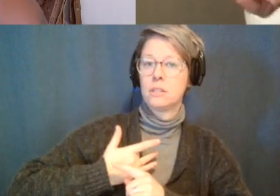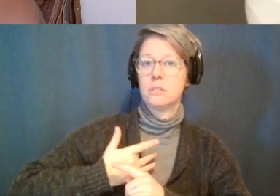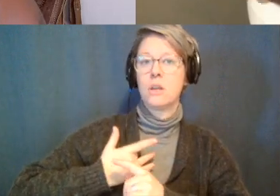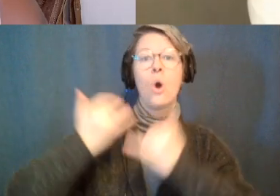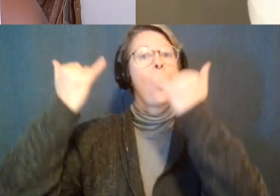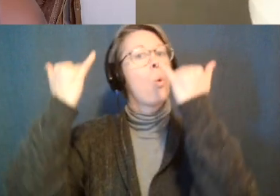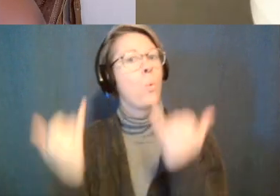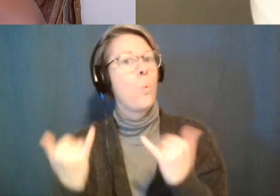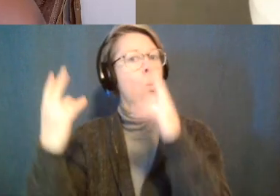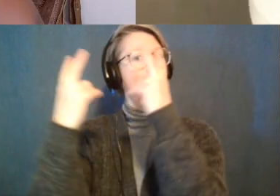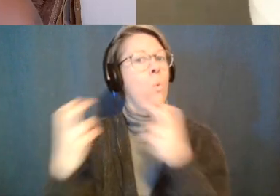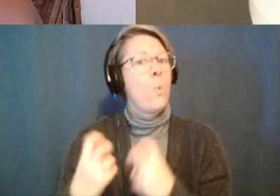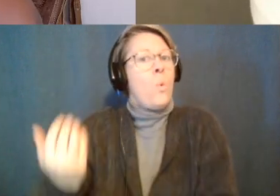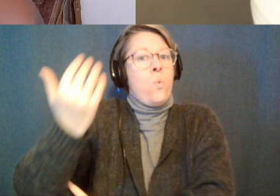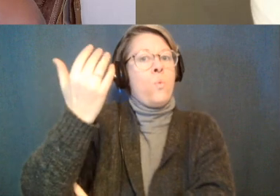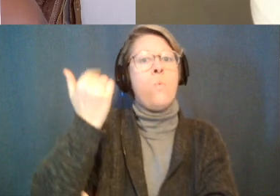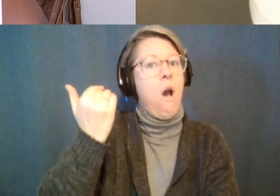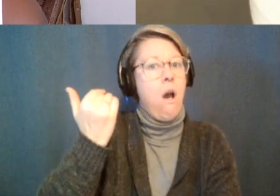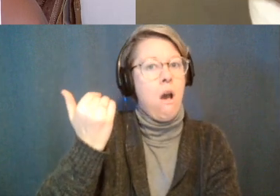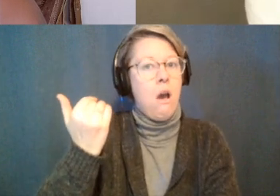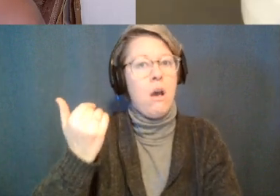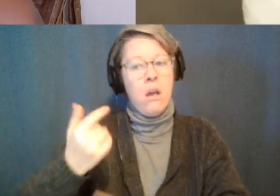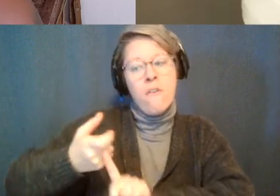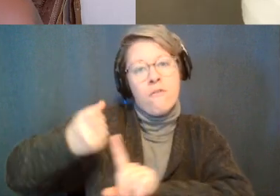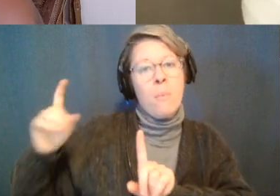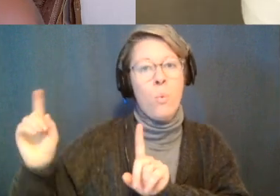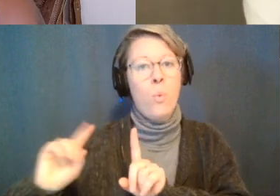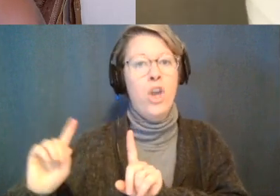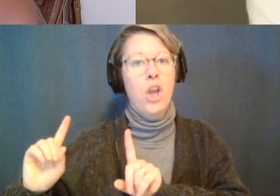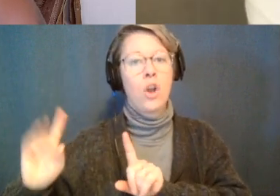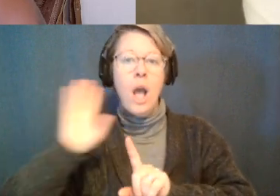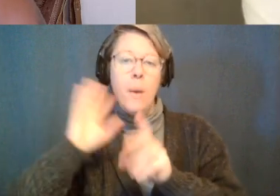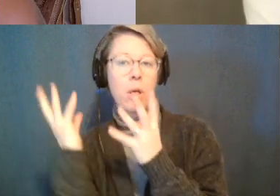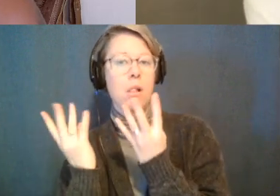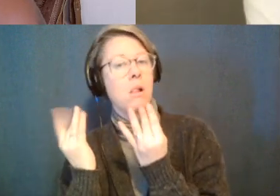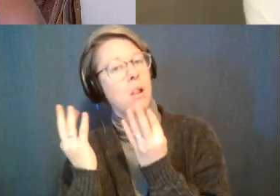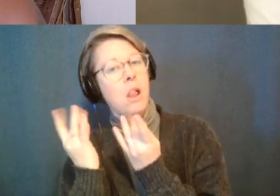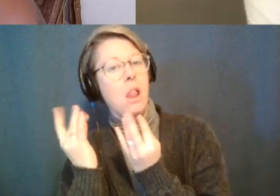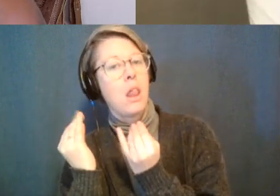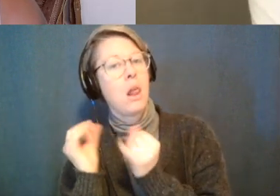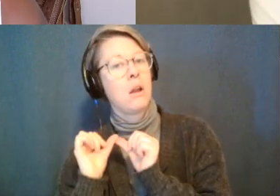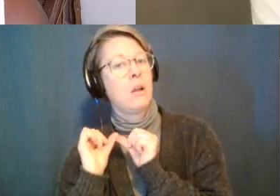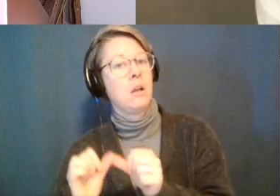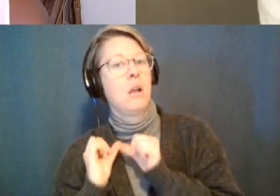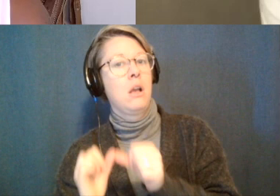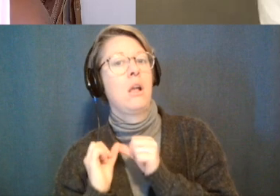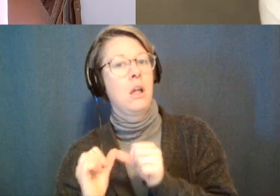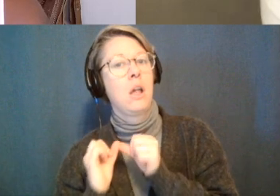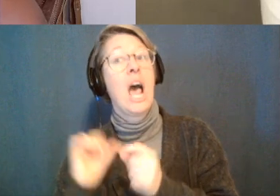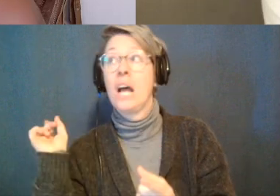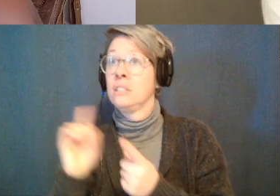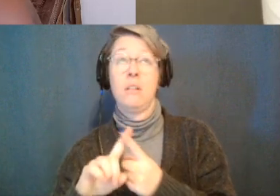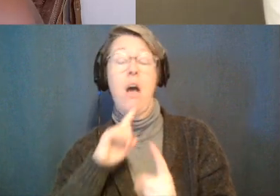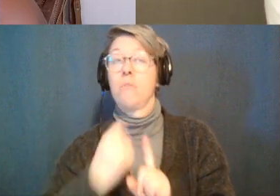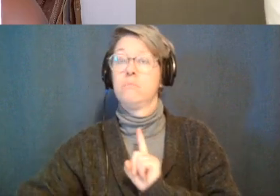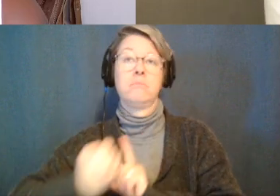life no you say i'm aware that i'm triggered and insecure and i'm gonna sit with this until i probably start crying and